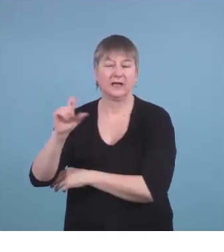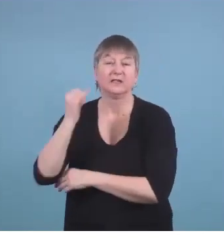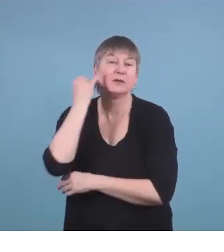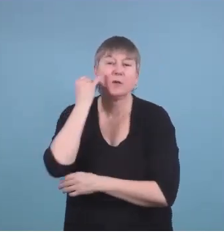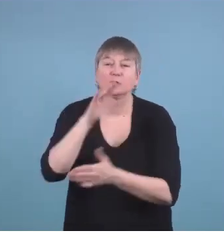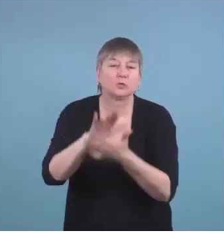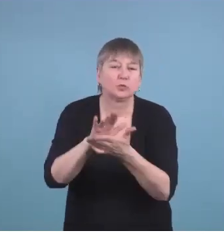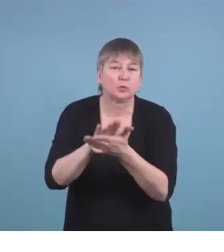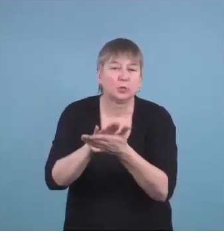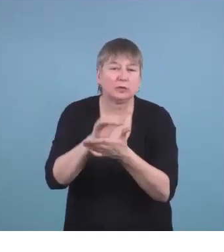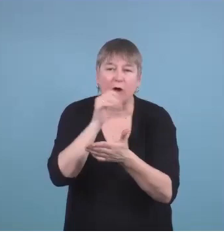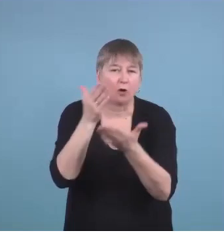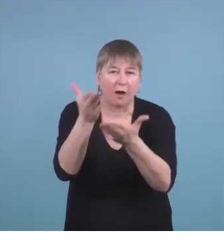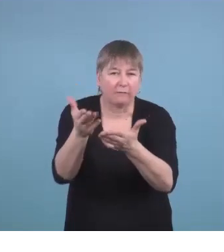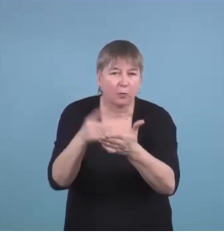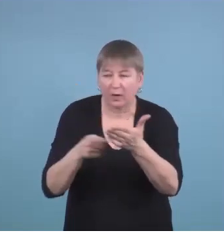student's looking for.